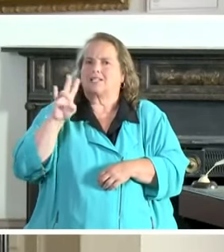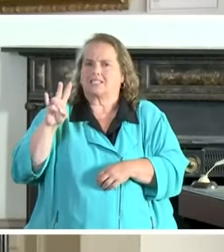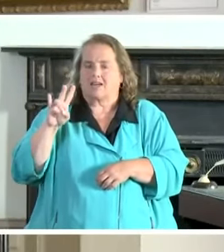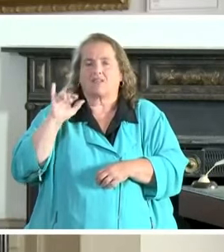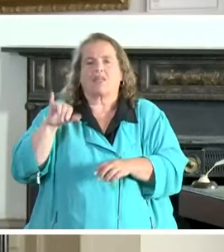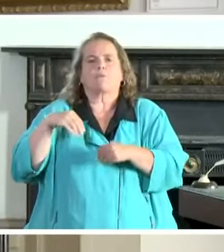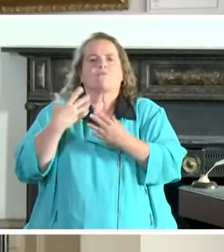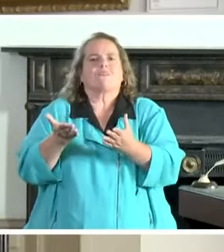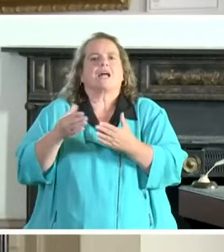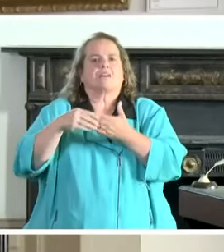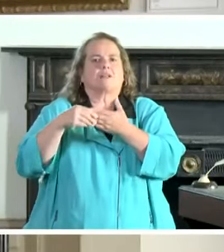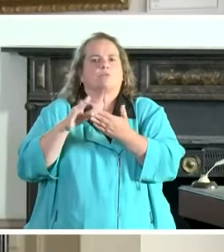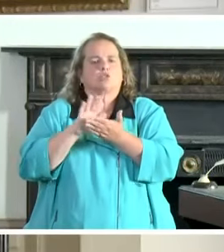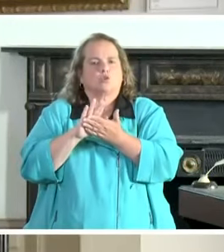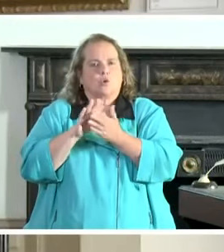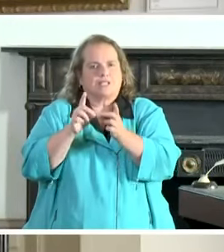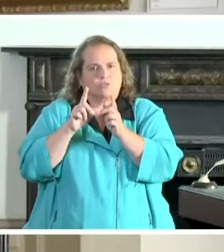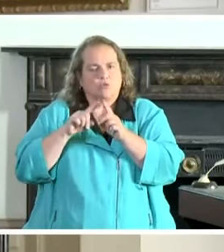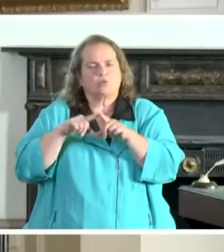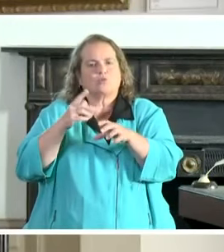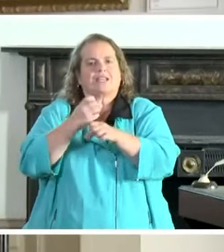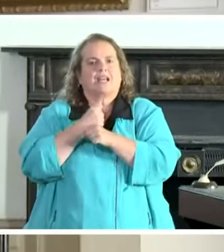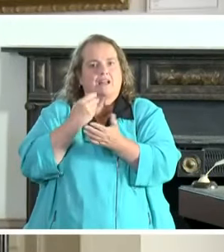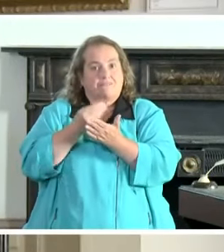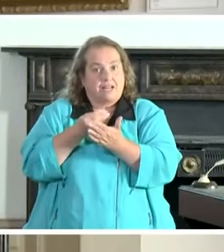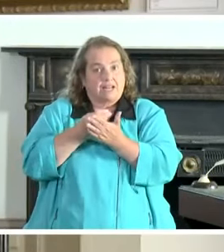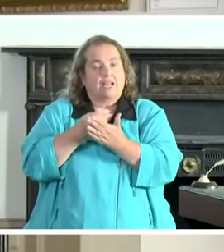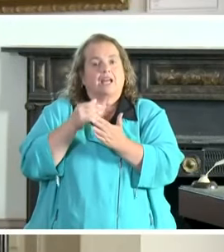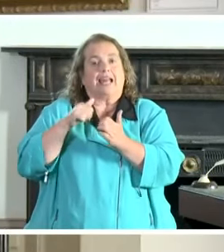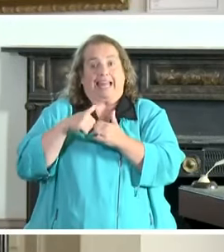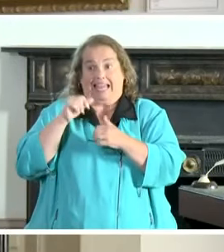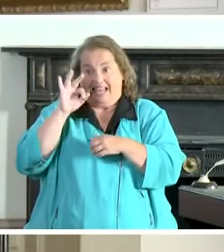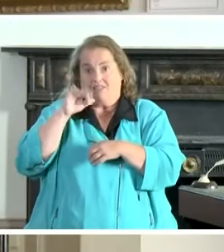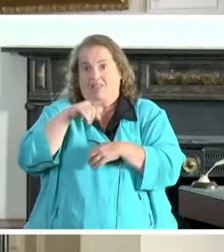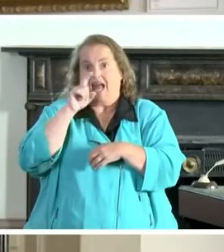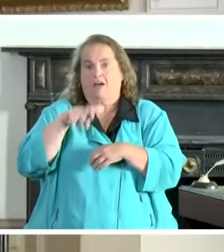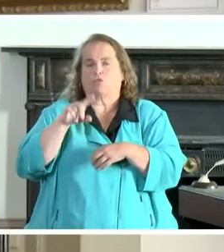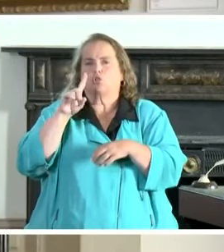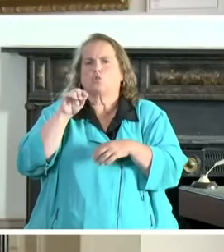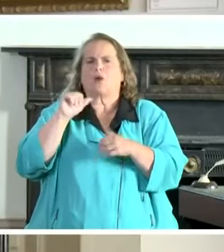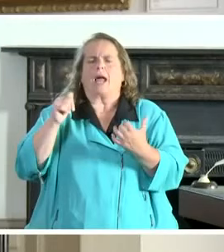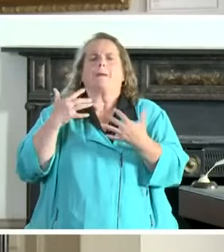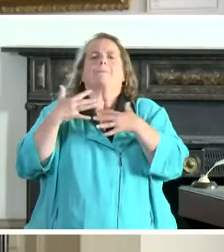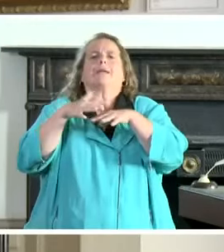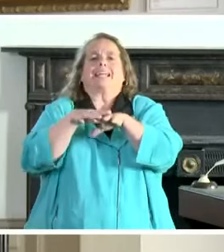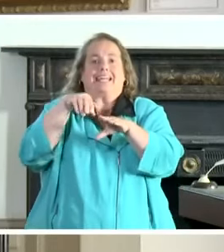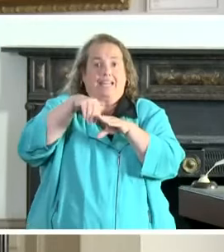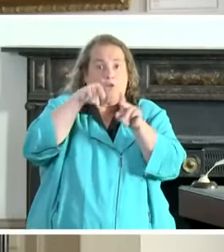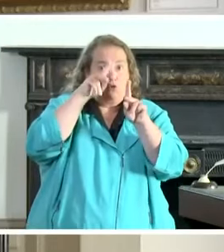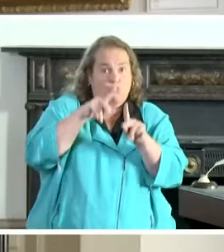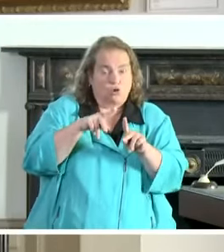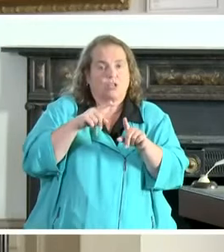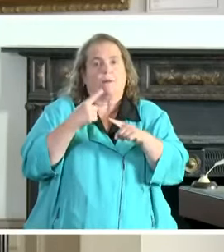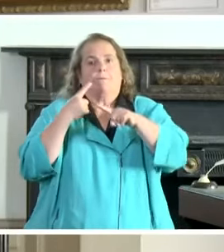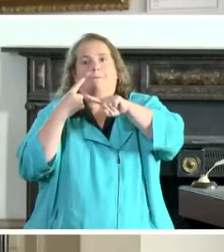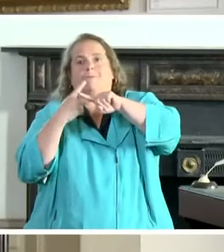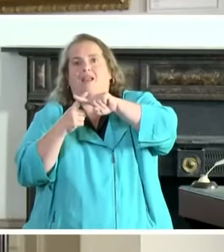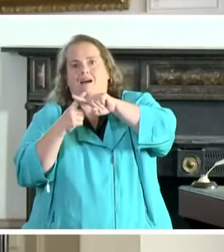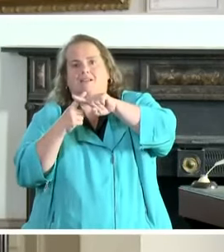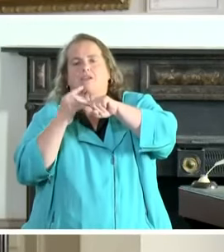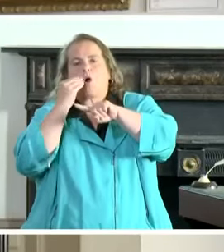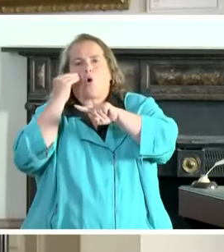to school districts to receive funding in the event that schools need to operate a blended in-person and digital instruction